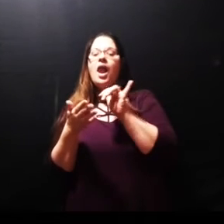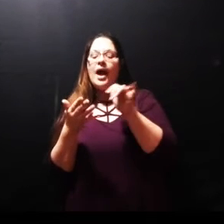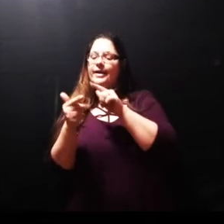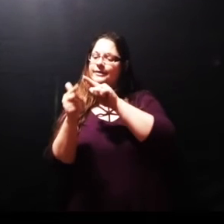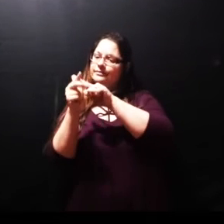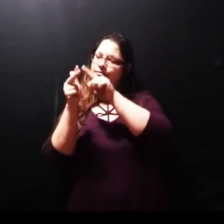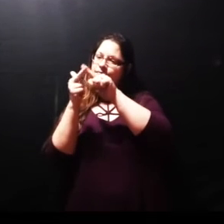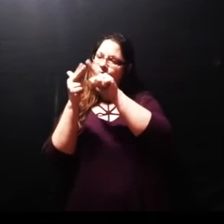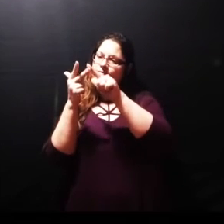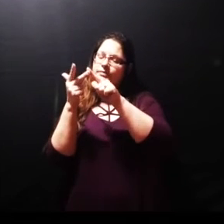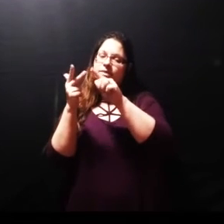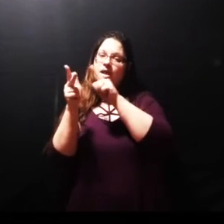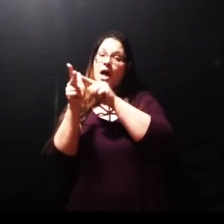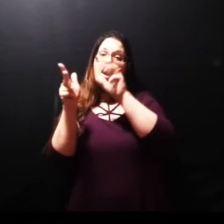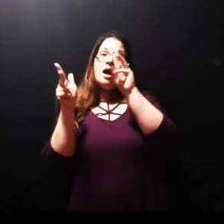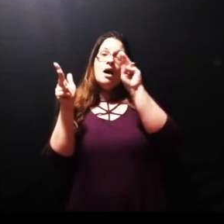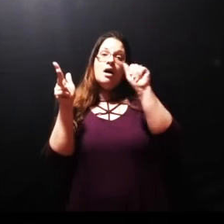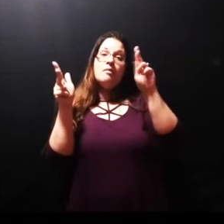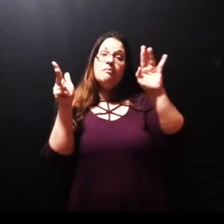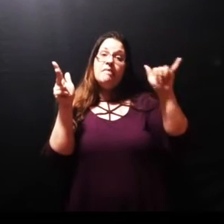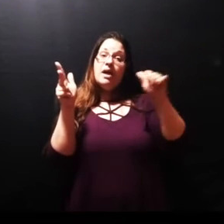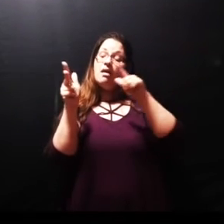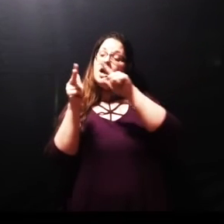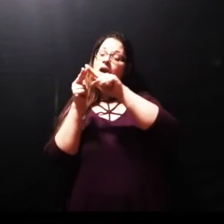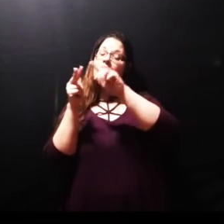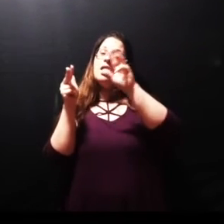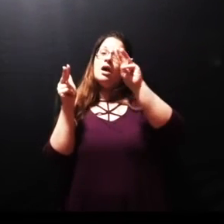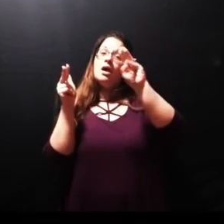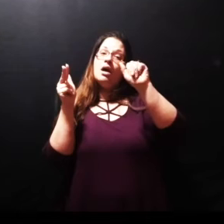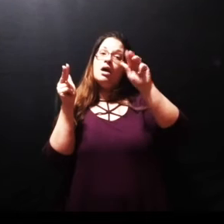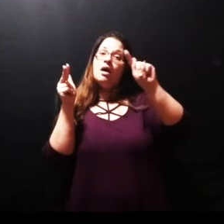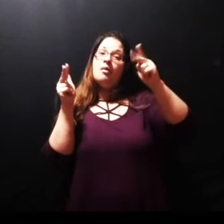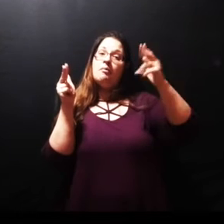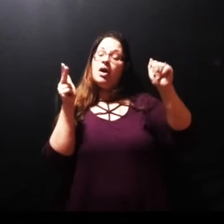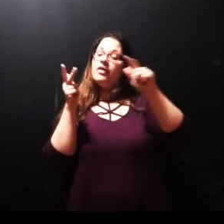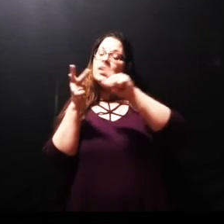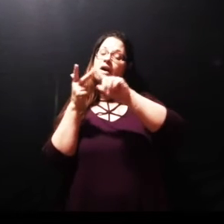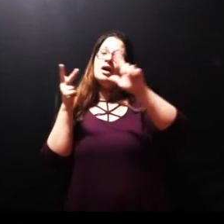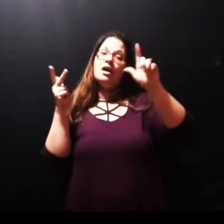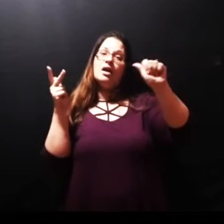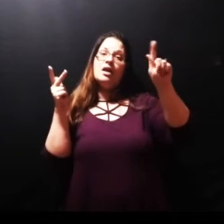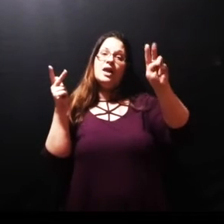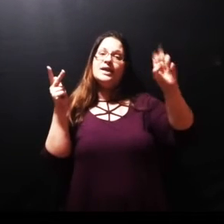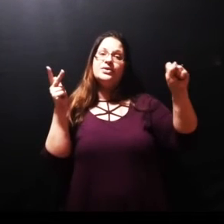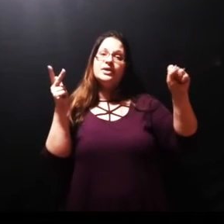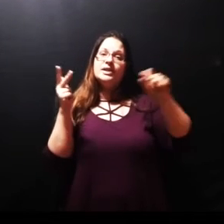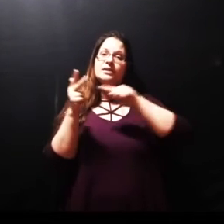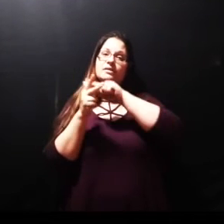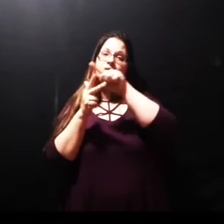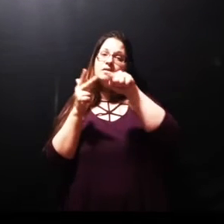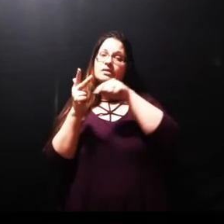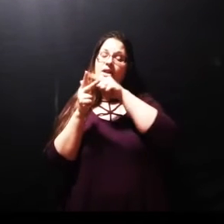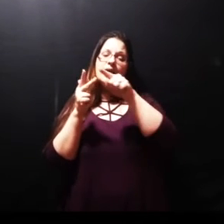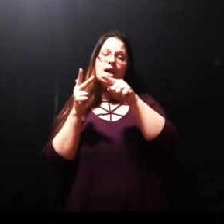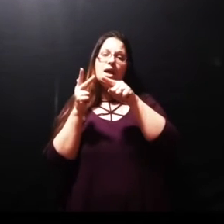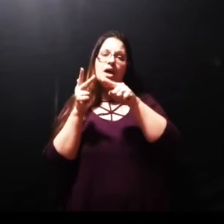Mary and Martha and Lazarus in that Jesus loves you he loves you no matter who you are what color you